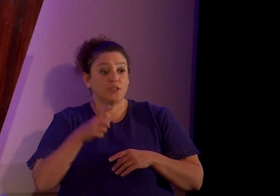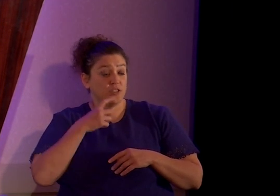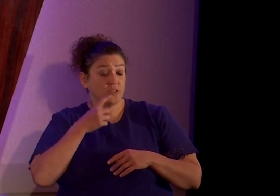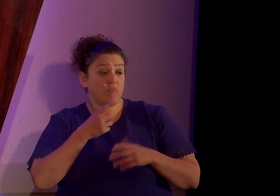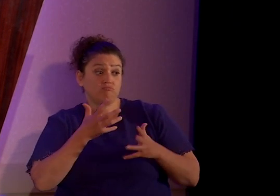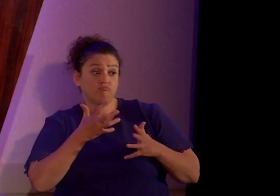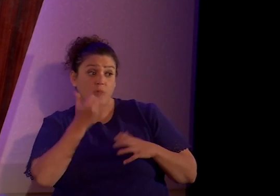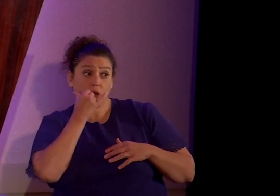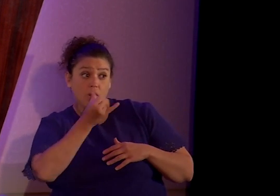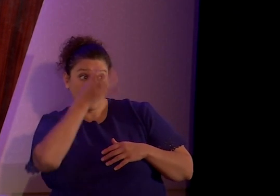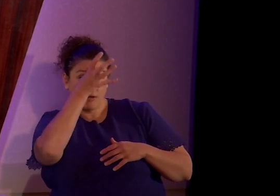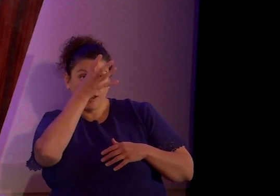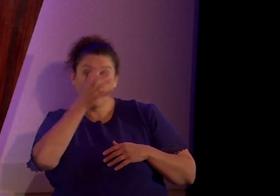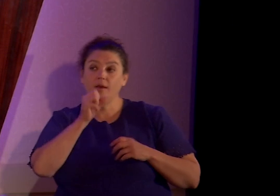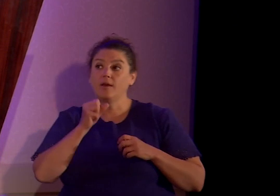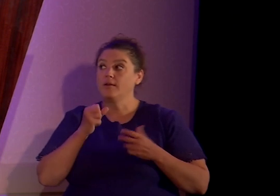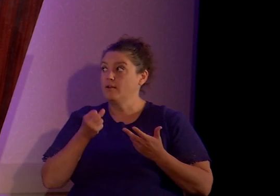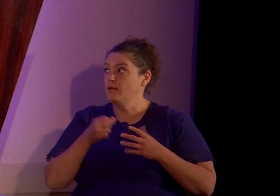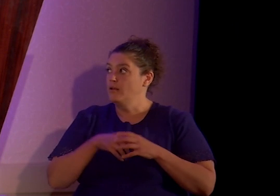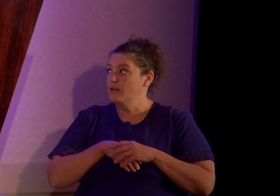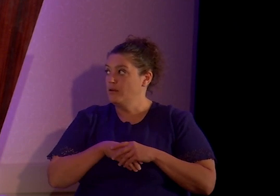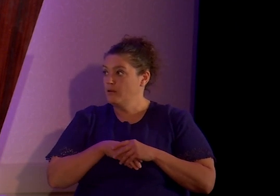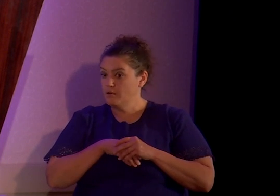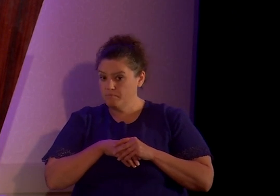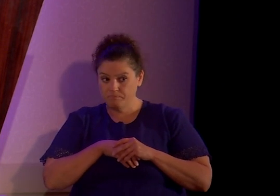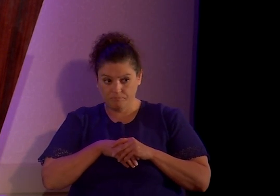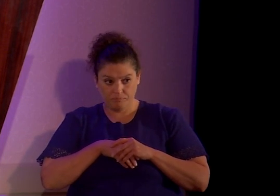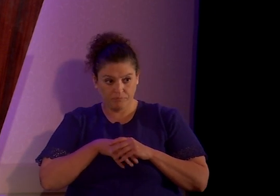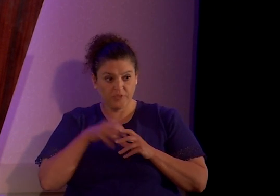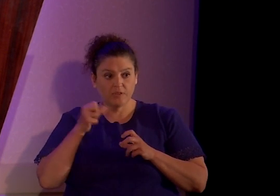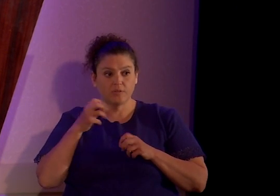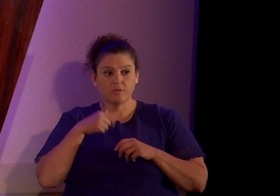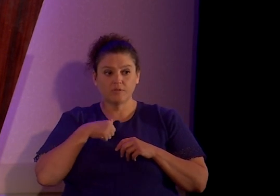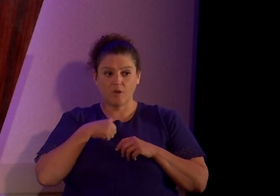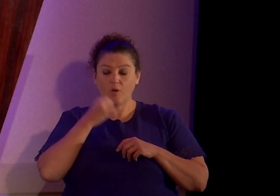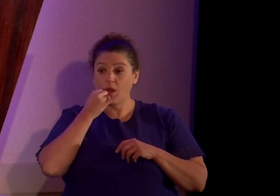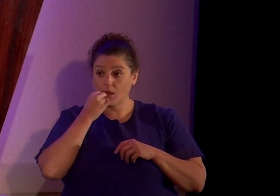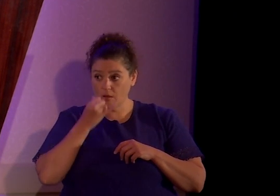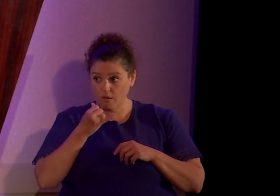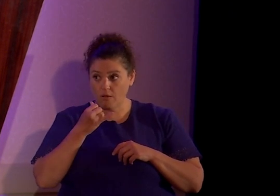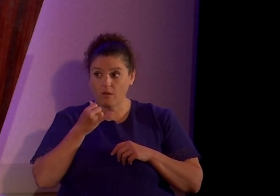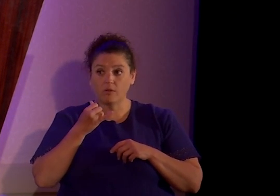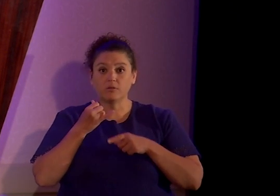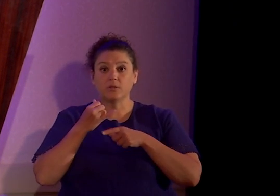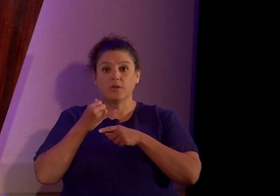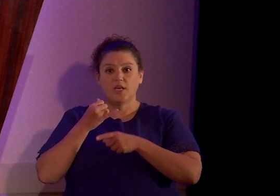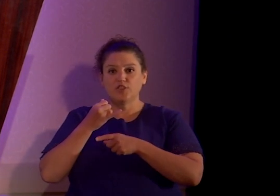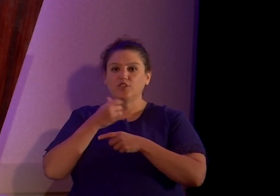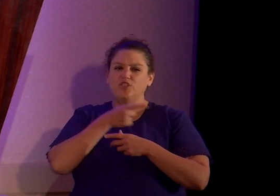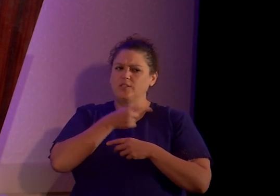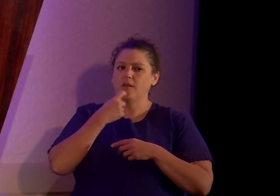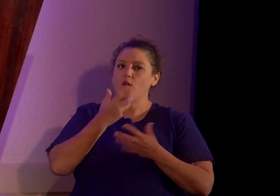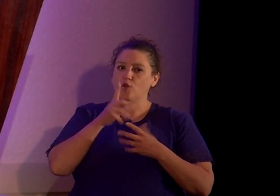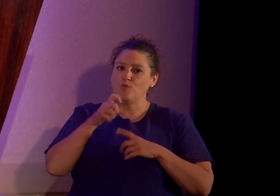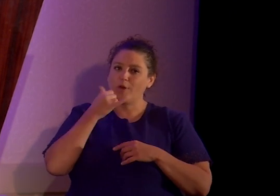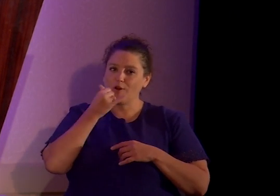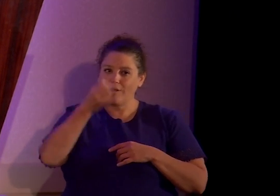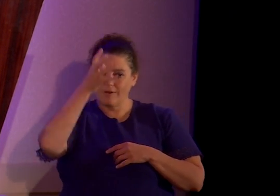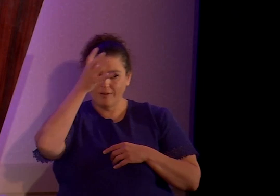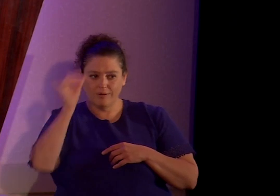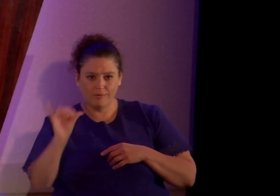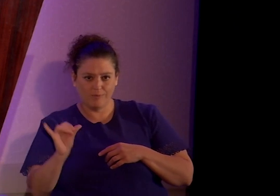called my dad, who I called Dutter, and, um, told him that, but then she was like, well, you better call him too.